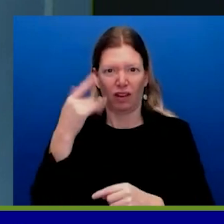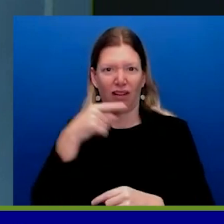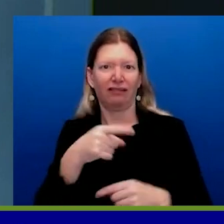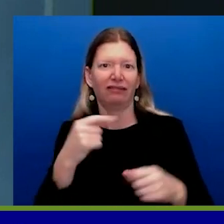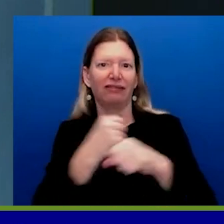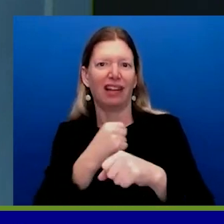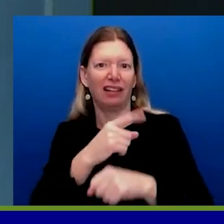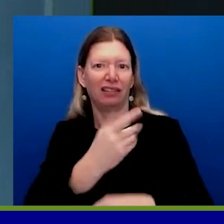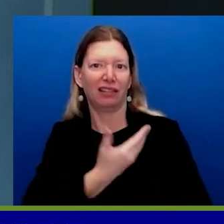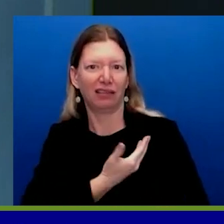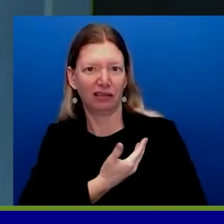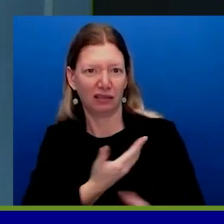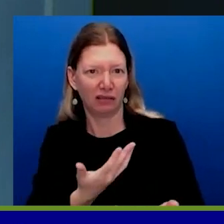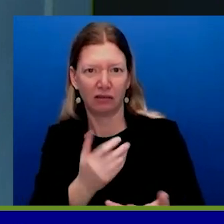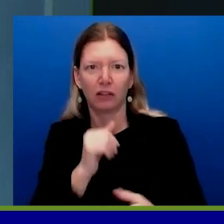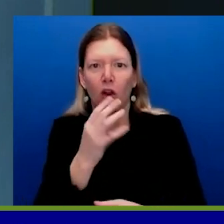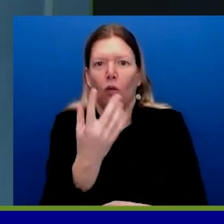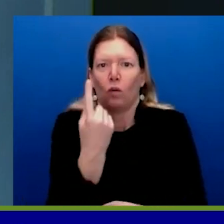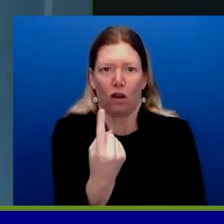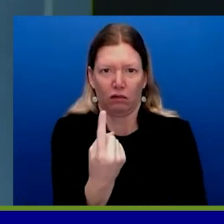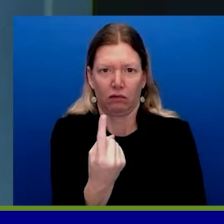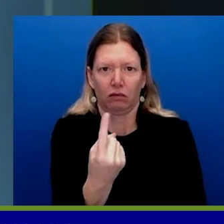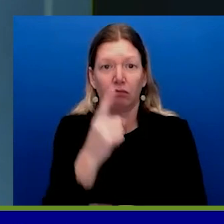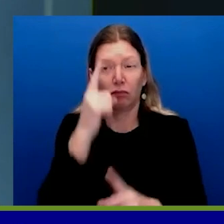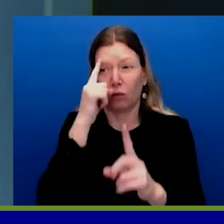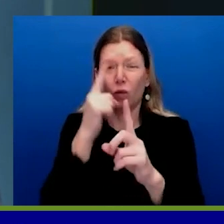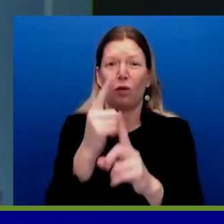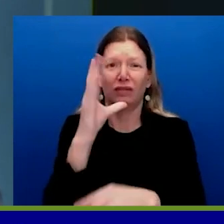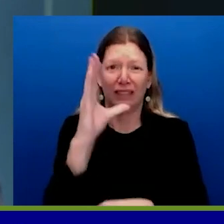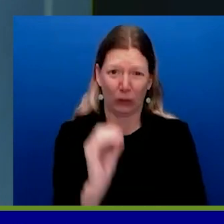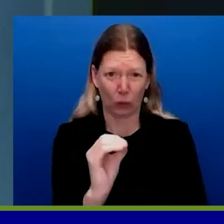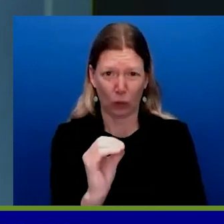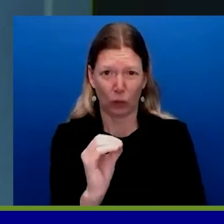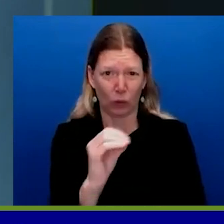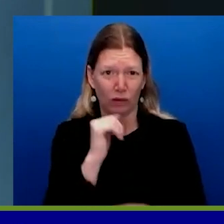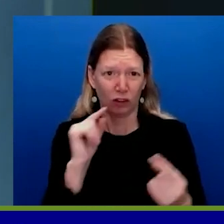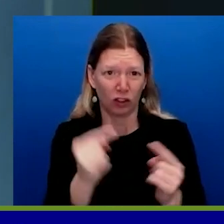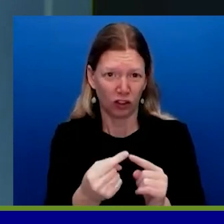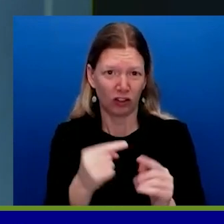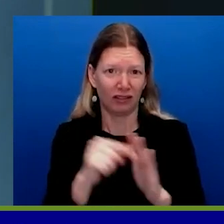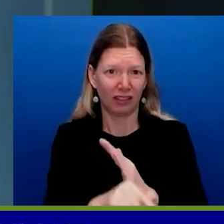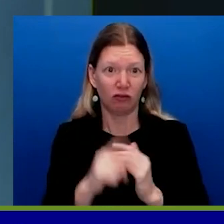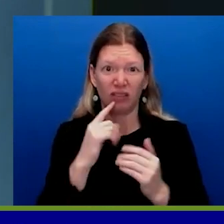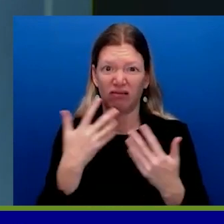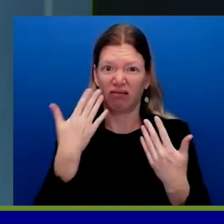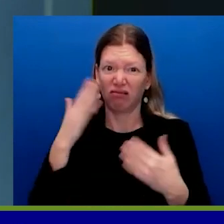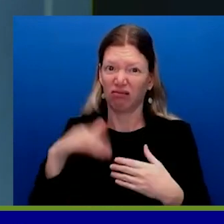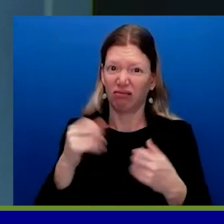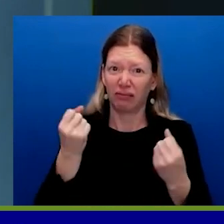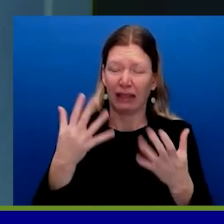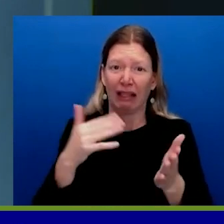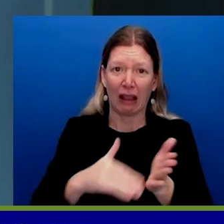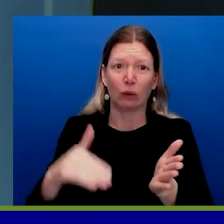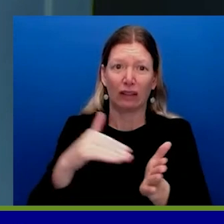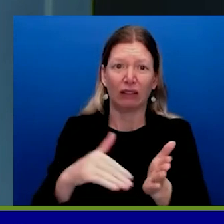understand there have been many, many thousands of them. And we understand that with each and every one of those data points is a grieving family. The